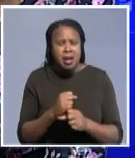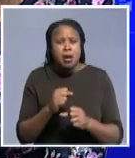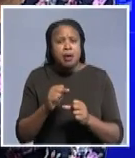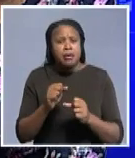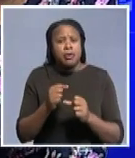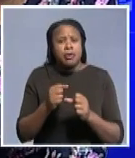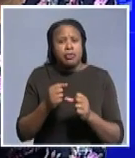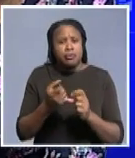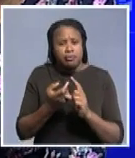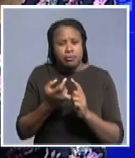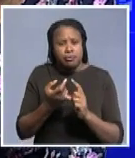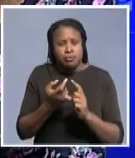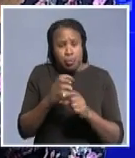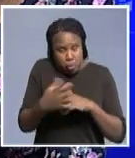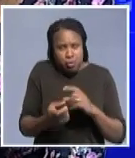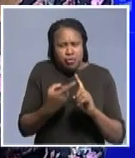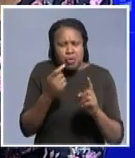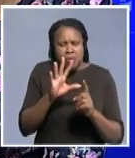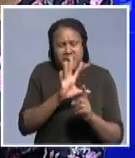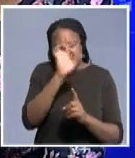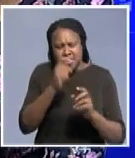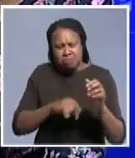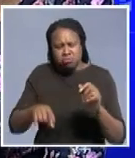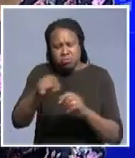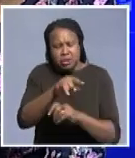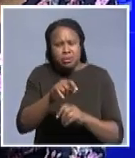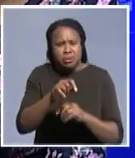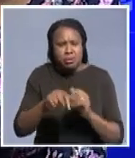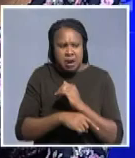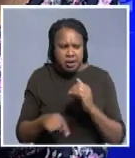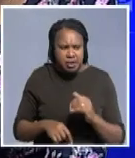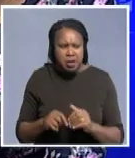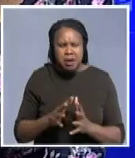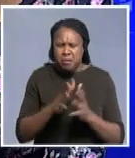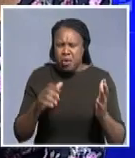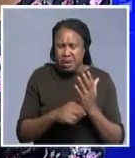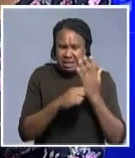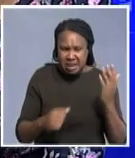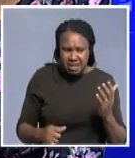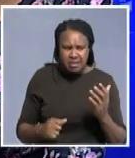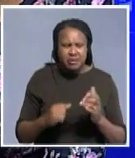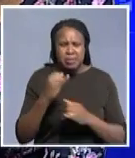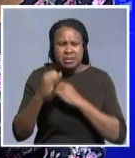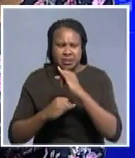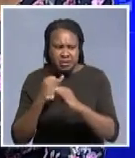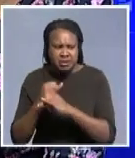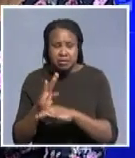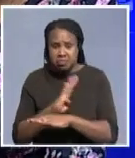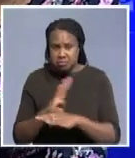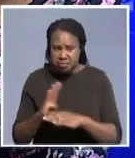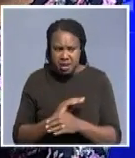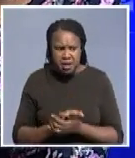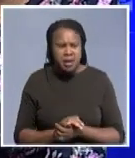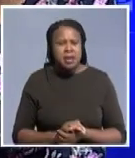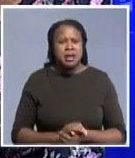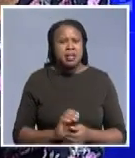and out of that 50 billion 60% is actually from tax evasion and tax avoidance for multinational enterprises The